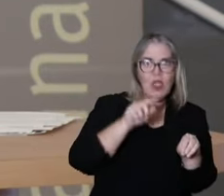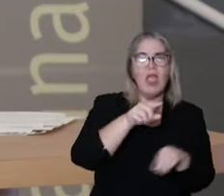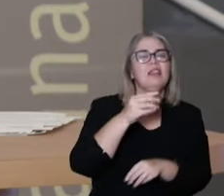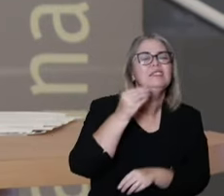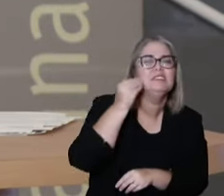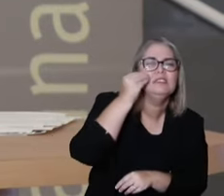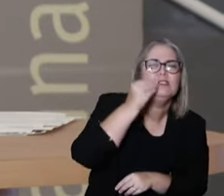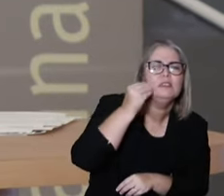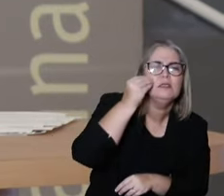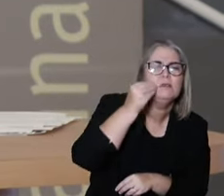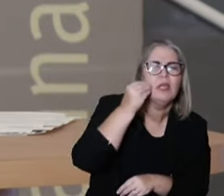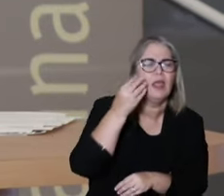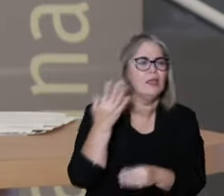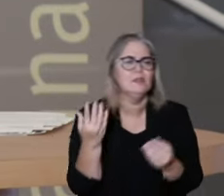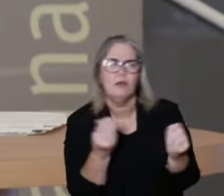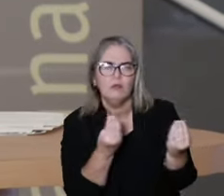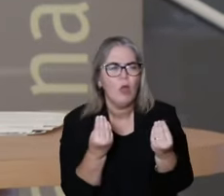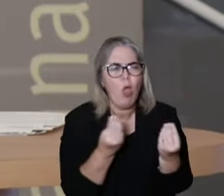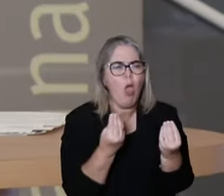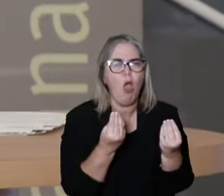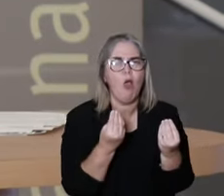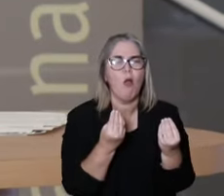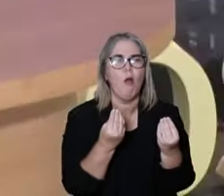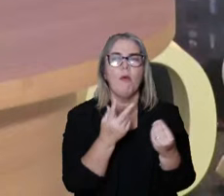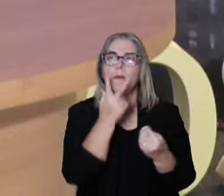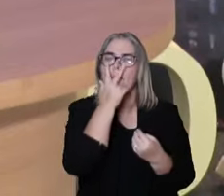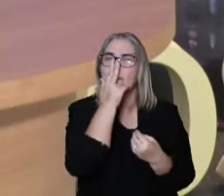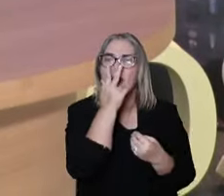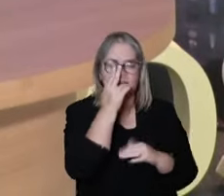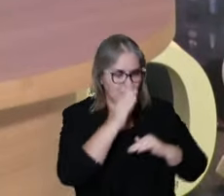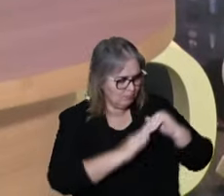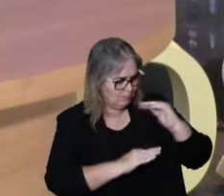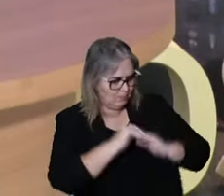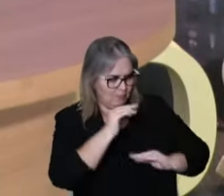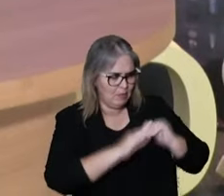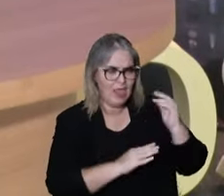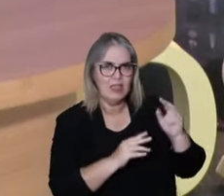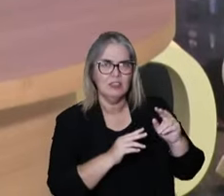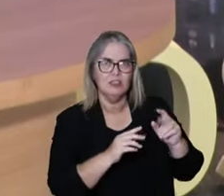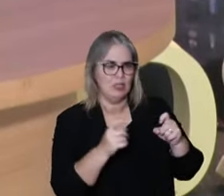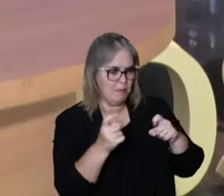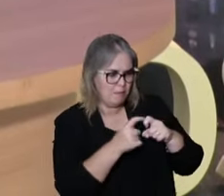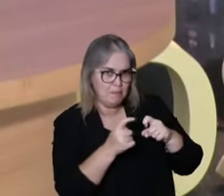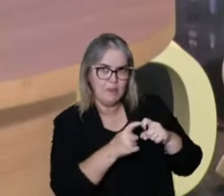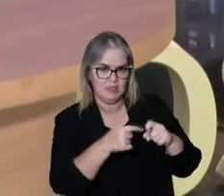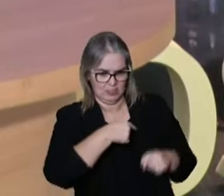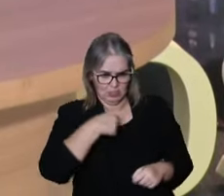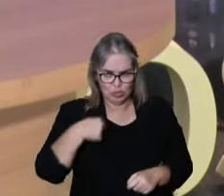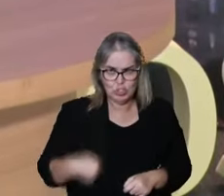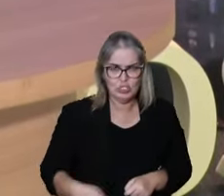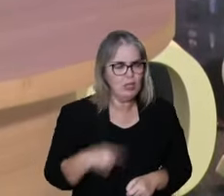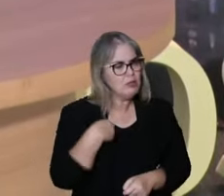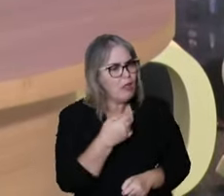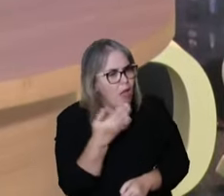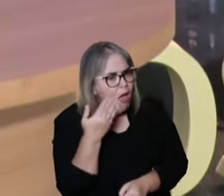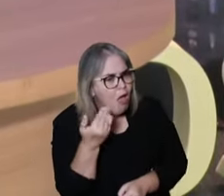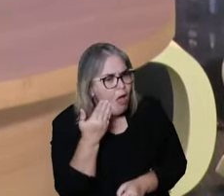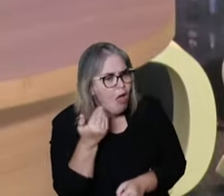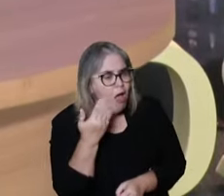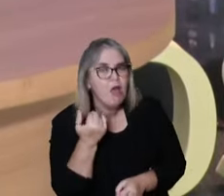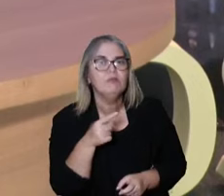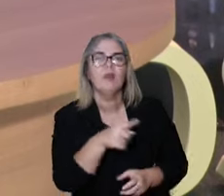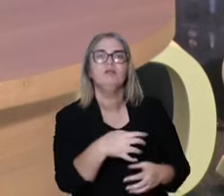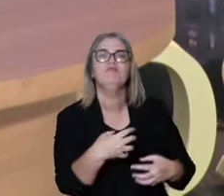People that lived this experience of the classic